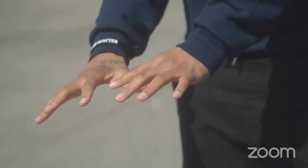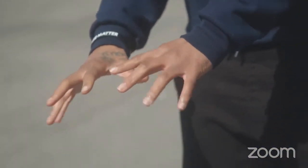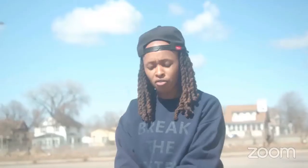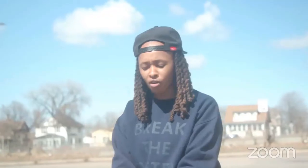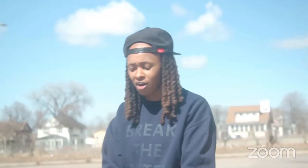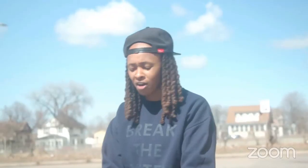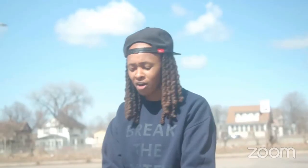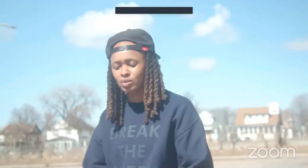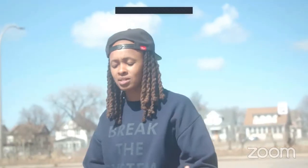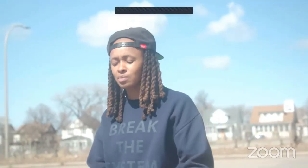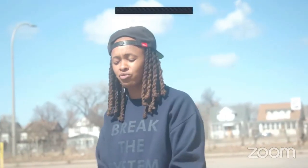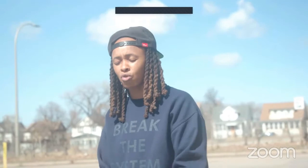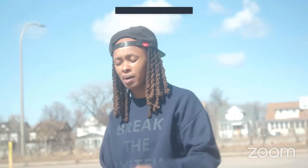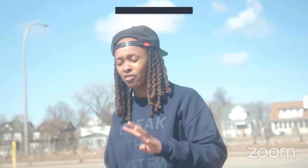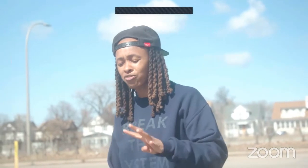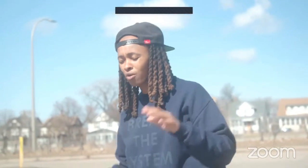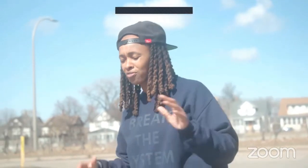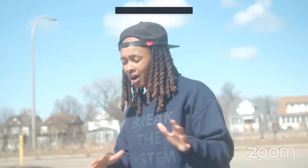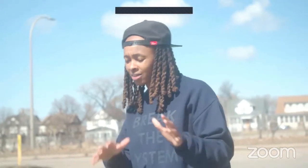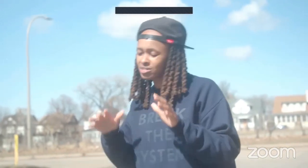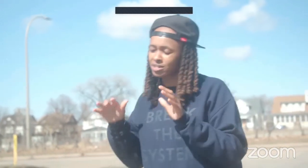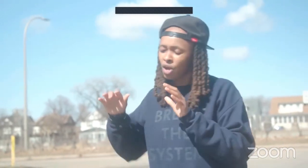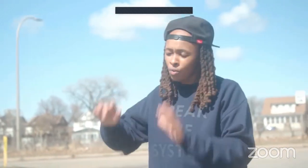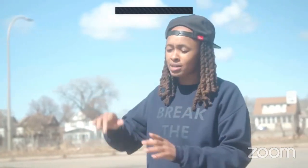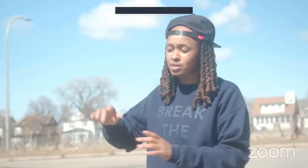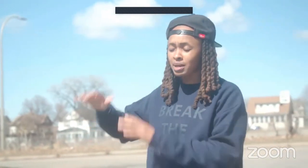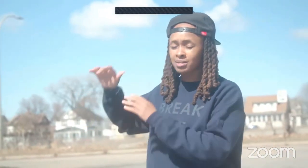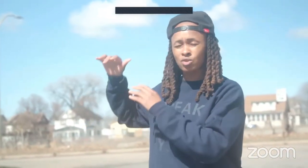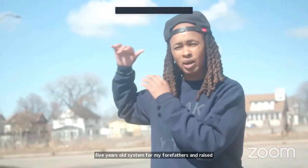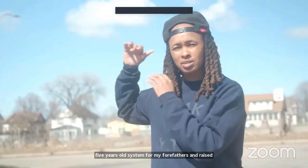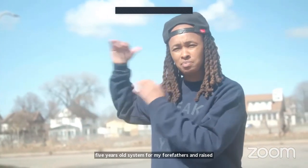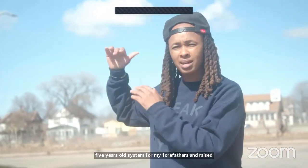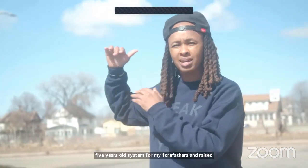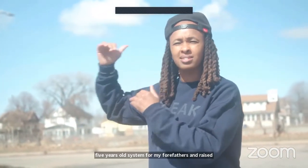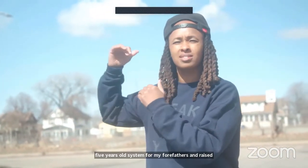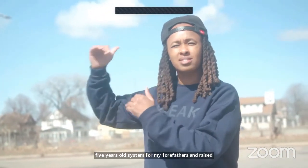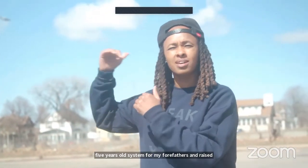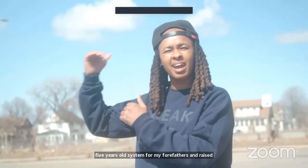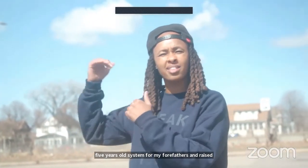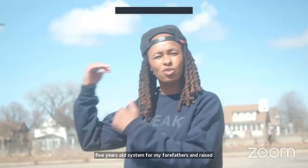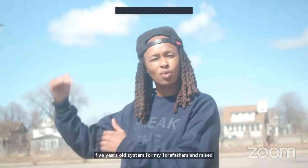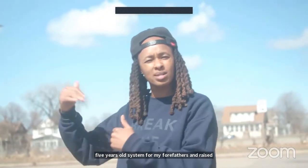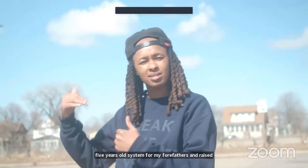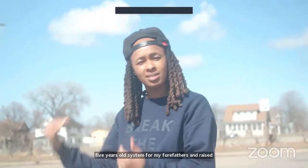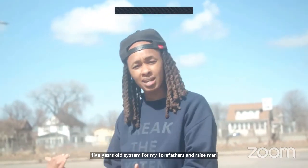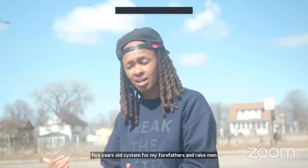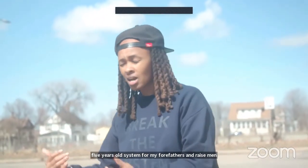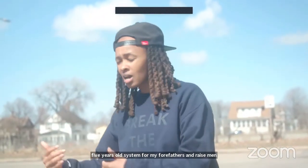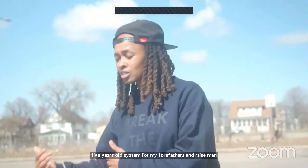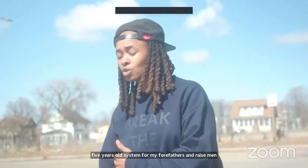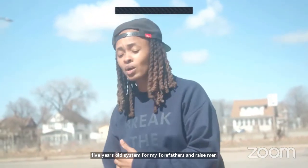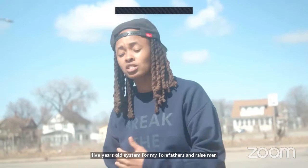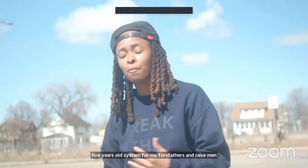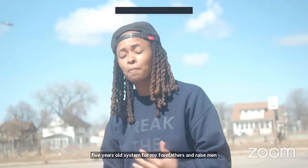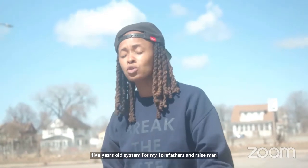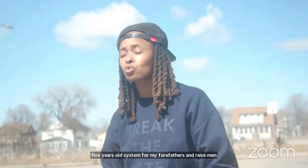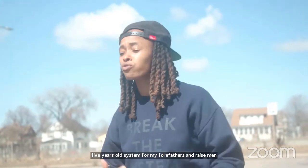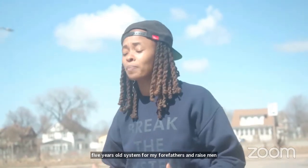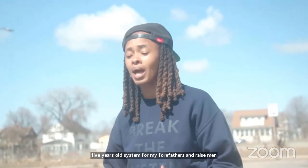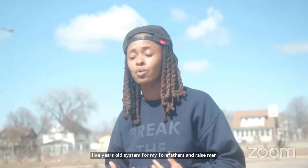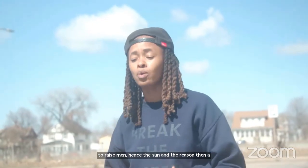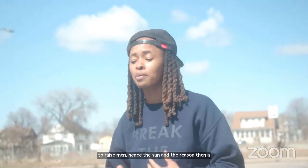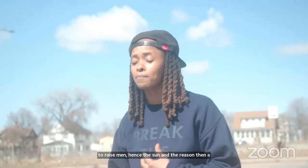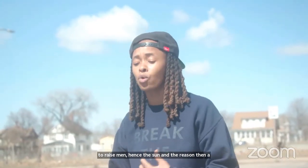they bless him. Forefathers who existed before my forefathers and raised men to raise men, hence the sun and the raisin. Then a generation of